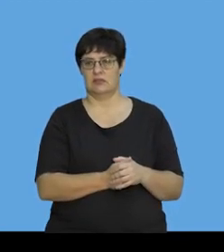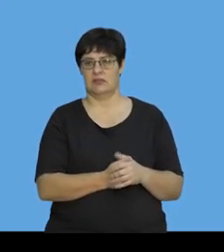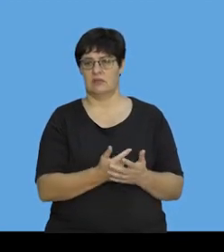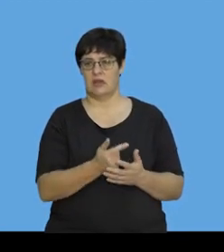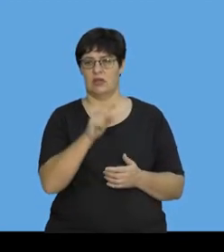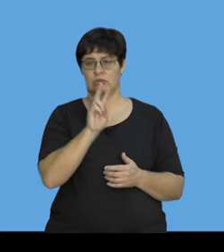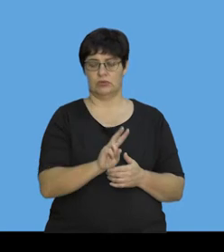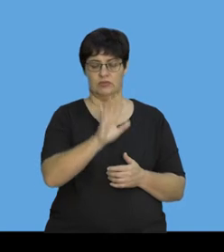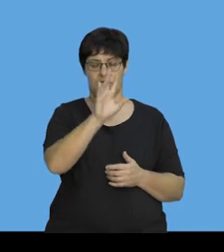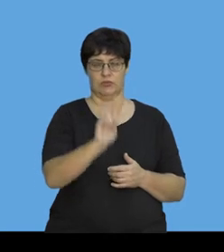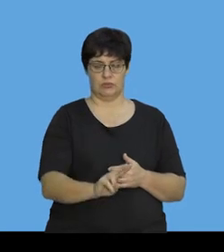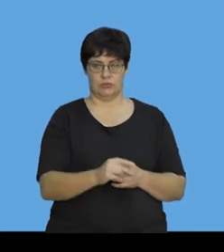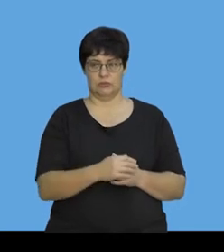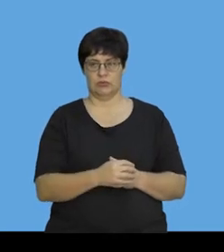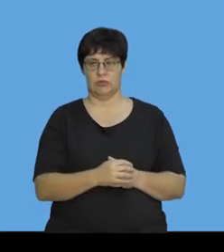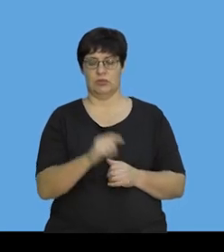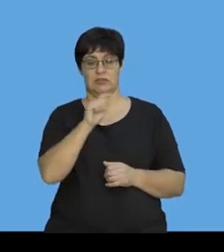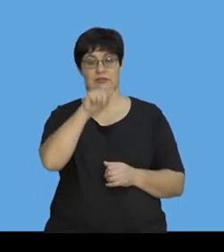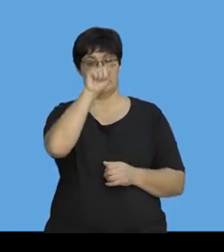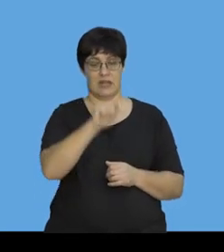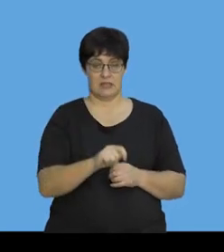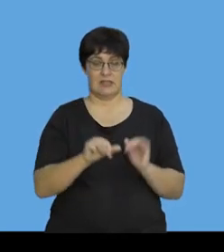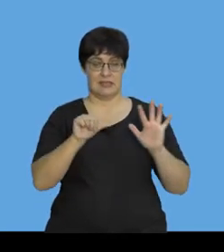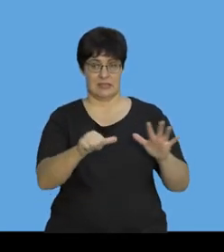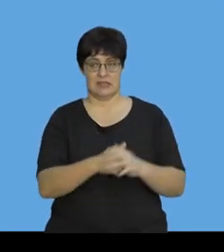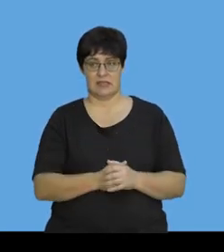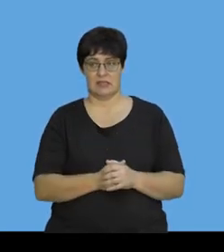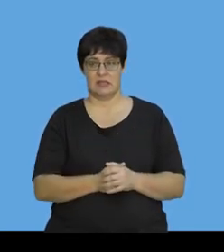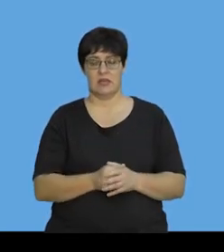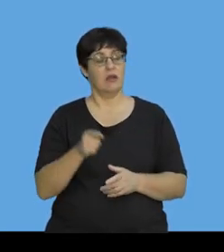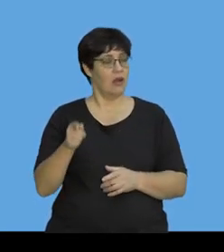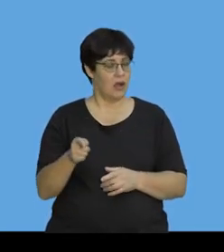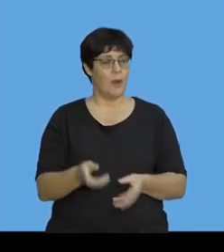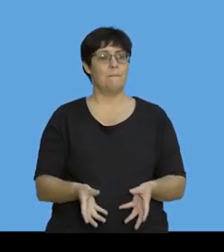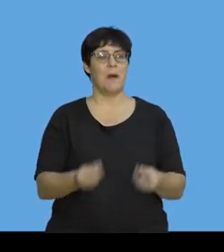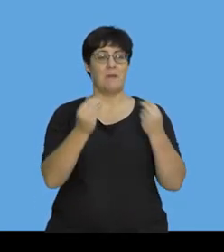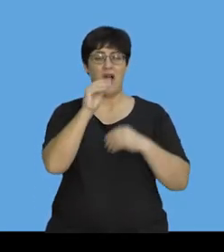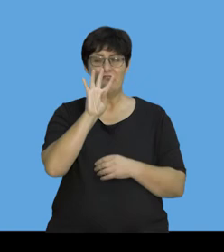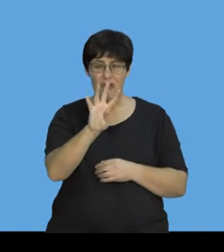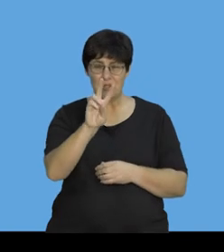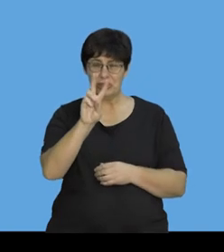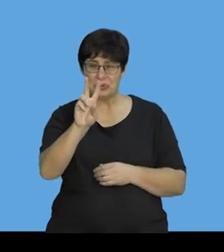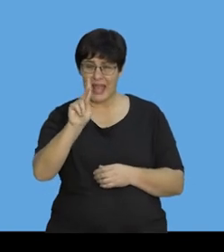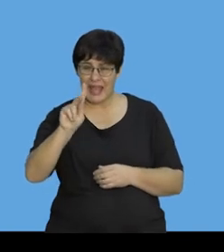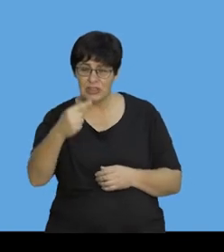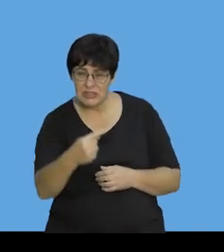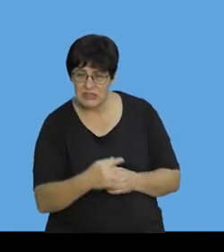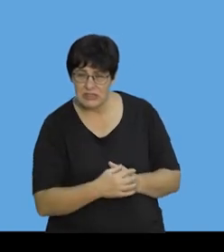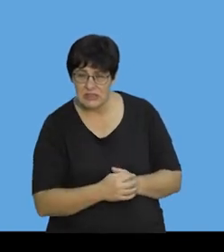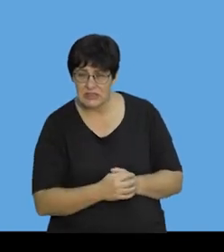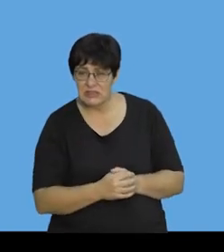know I can't do this in my head. Divided by 6. And we get 42 kilograms.